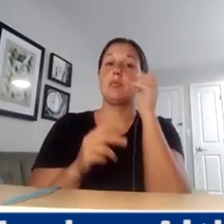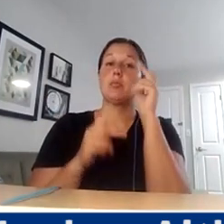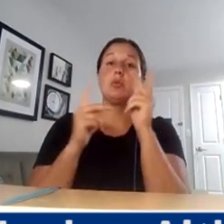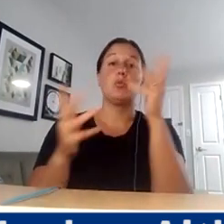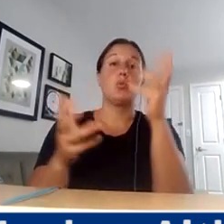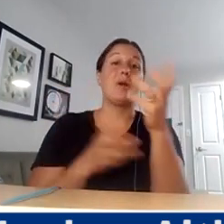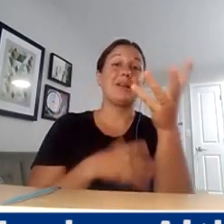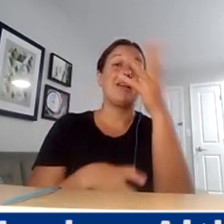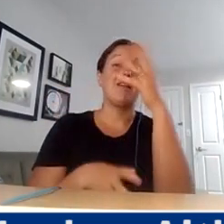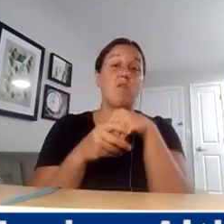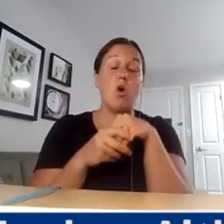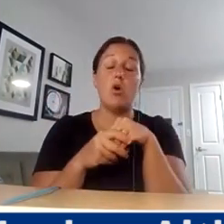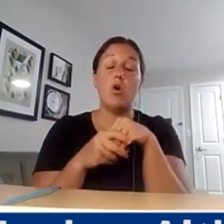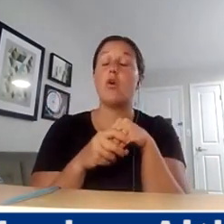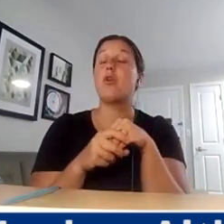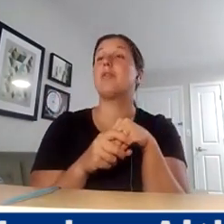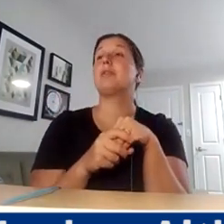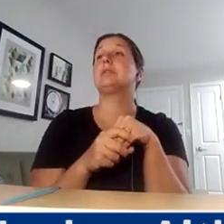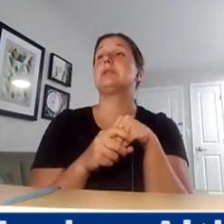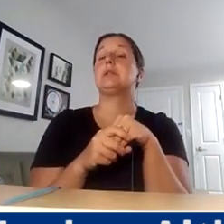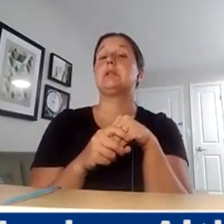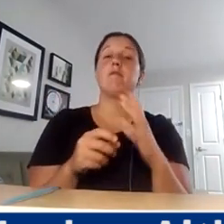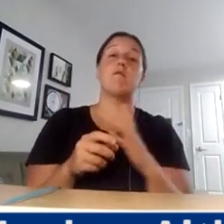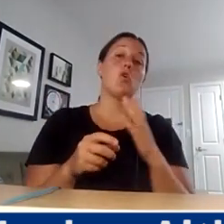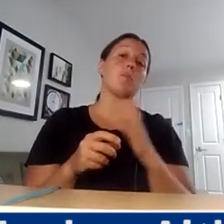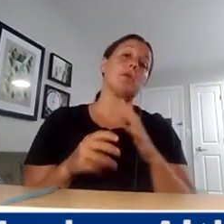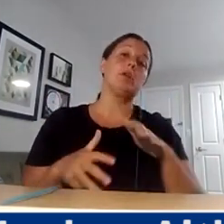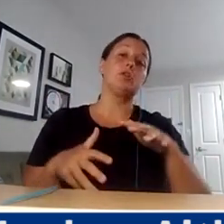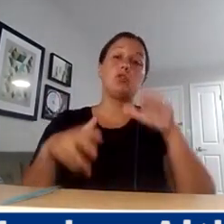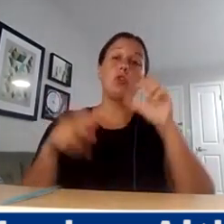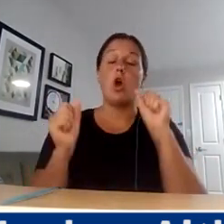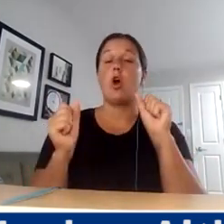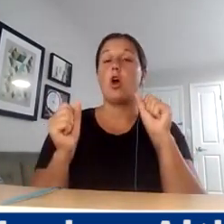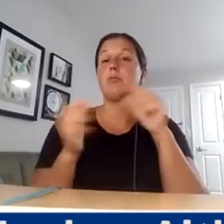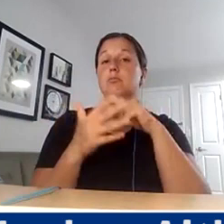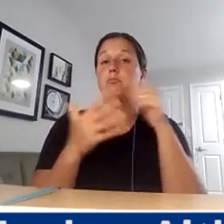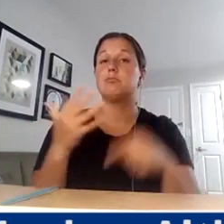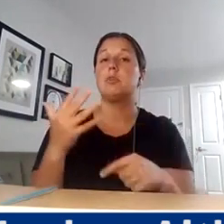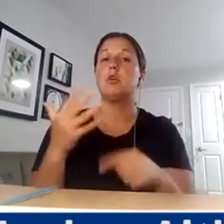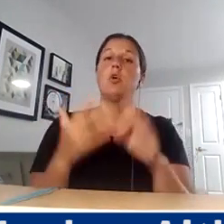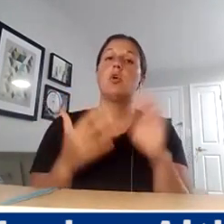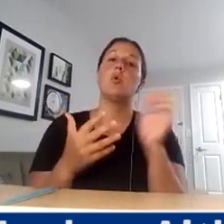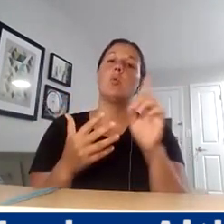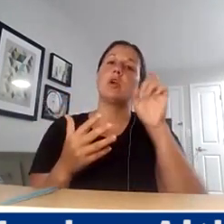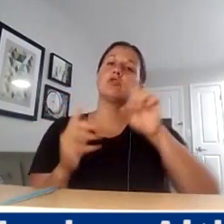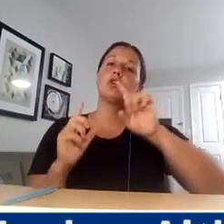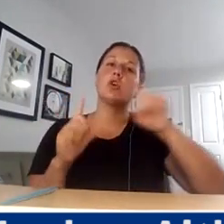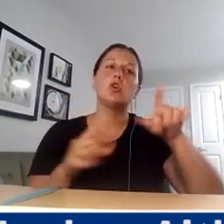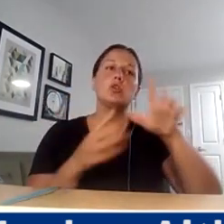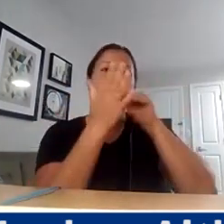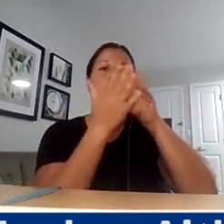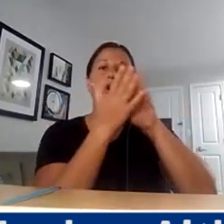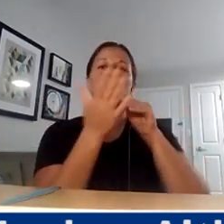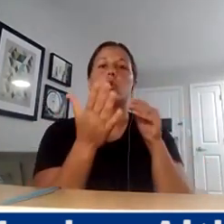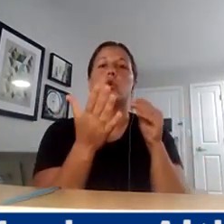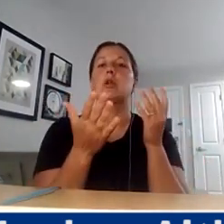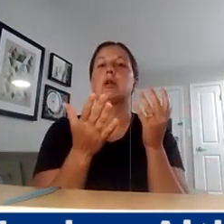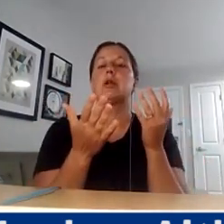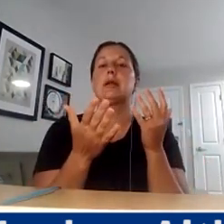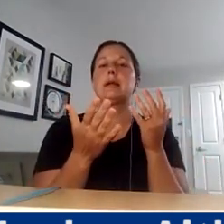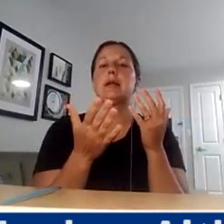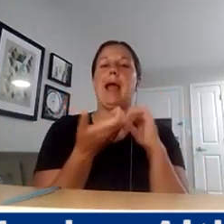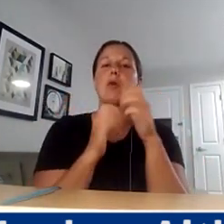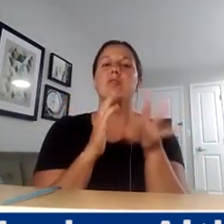organization can get, can formally adopt them, et cetera, et cetera. Where should we be directing people to learn more and to